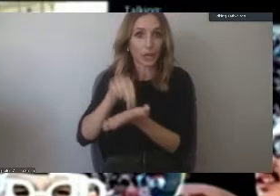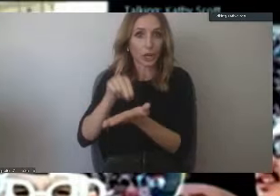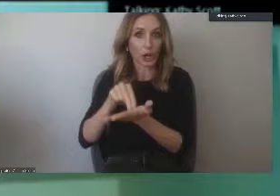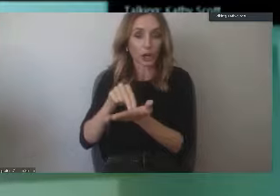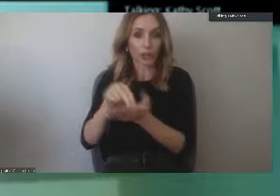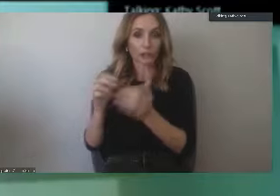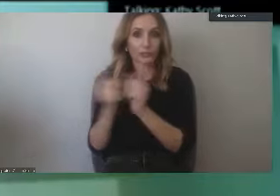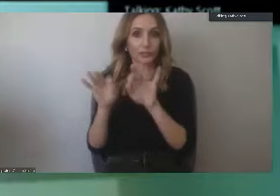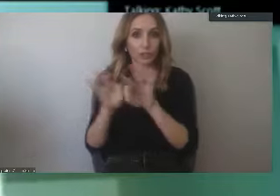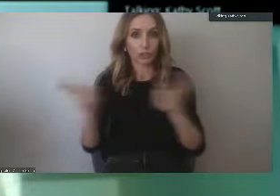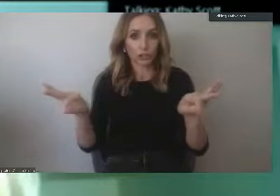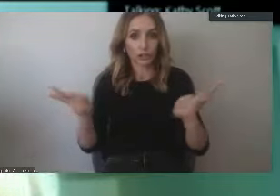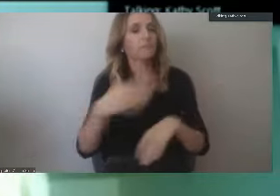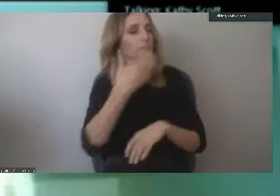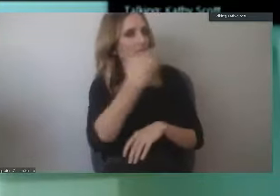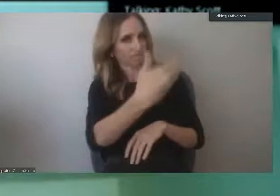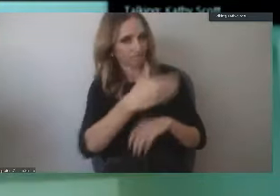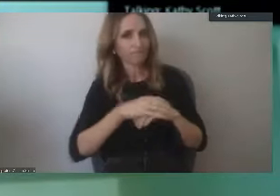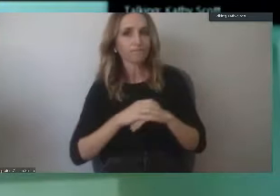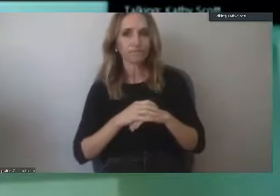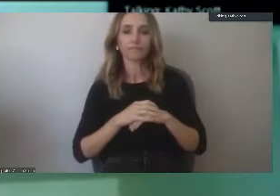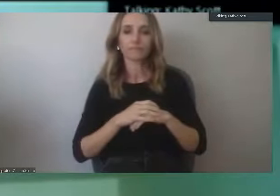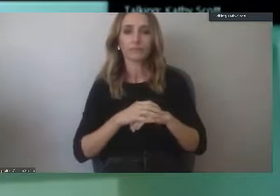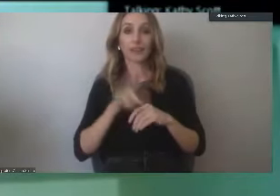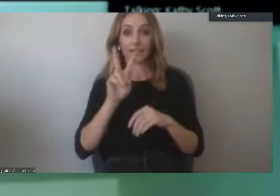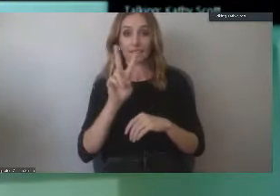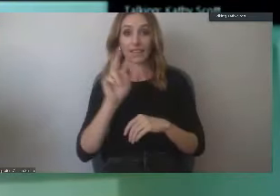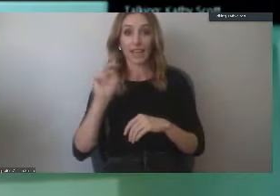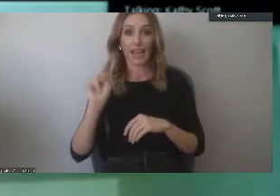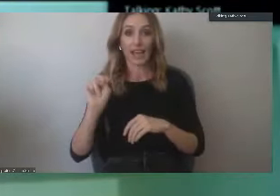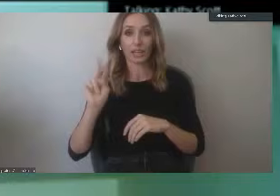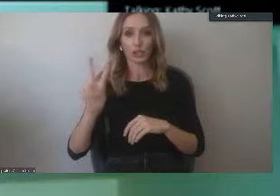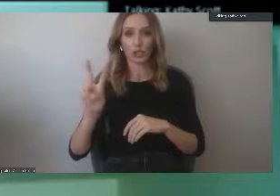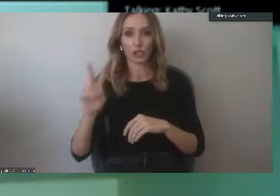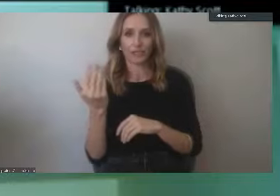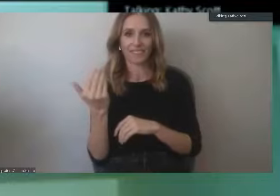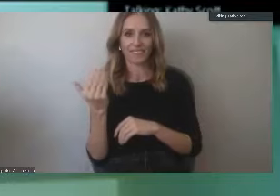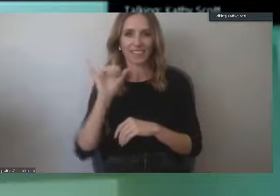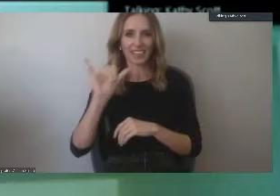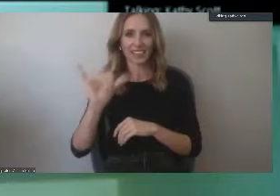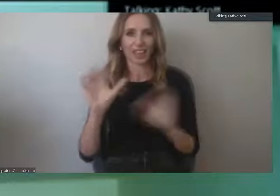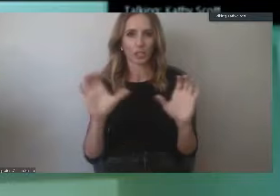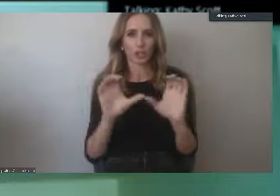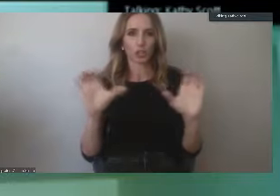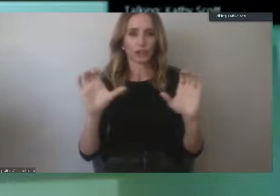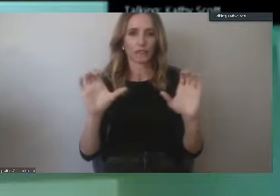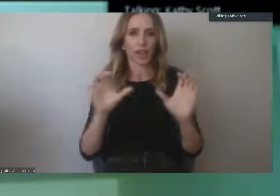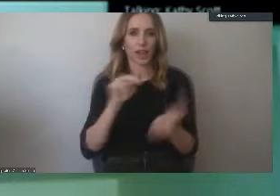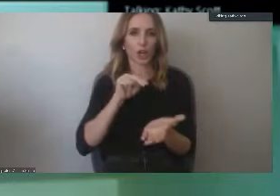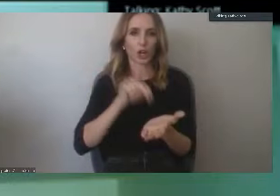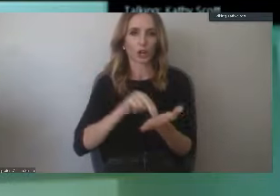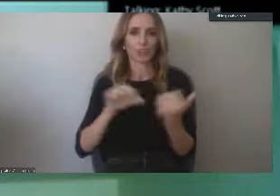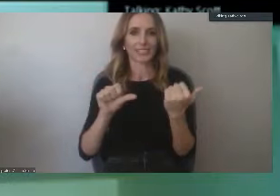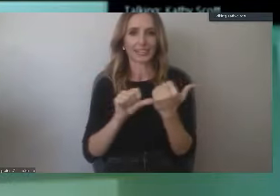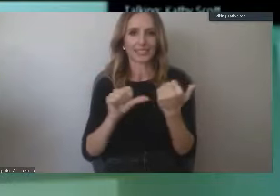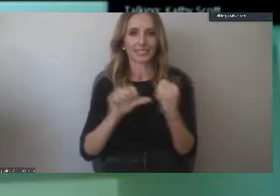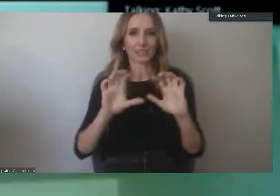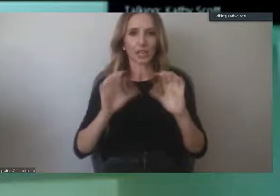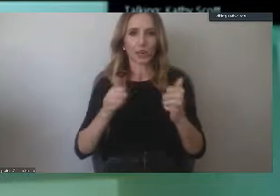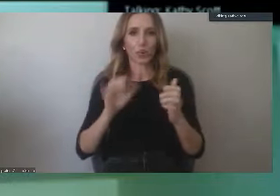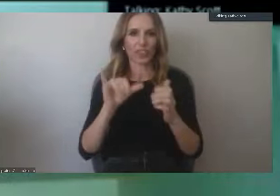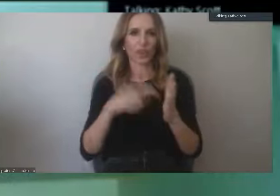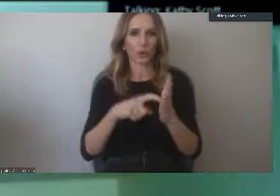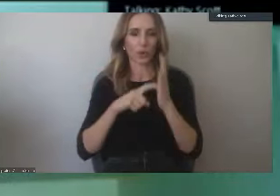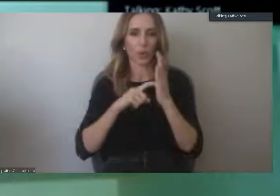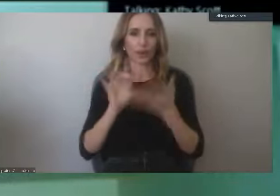Thank you, President Bynum. All right. VN 215 is our certified nursing assistant course. It requires eight weeks of